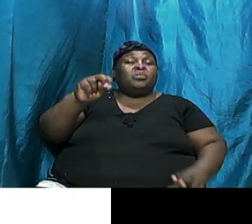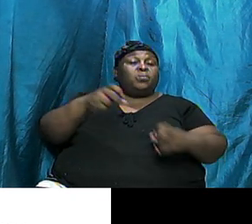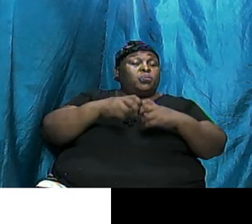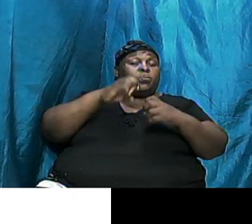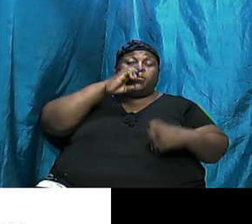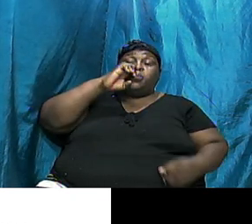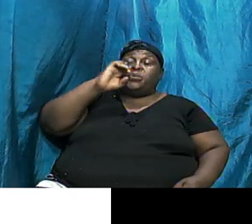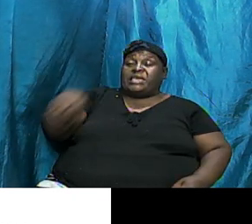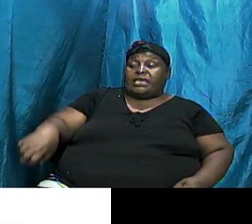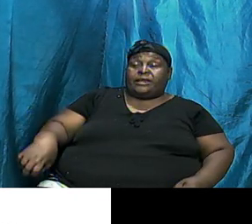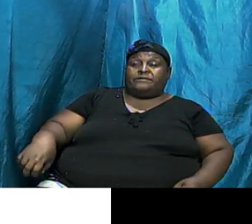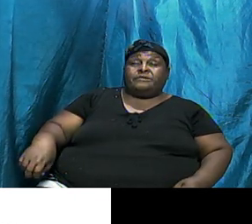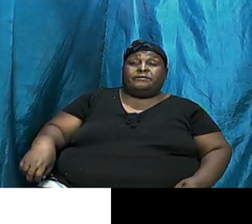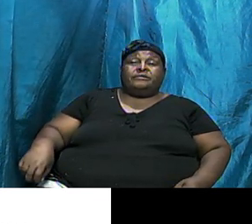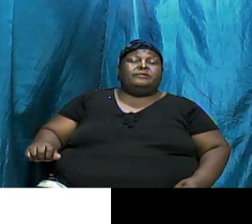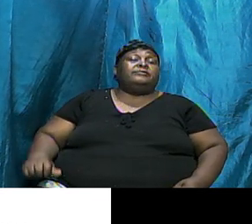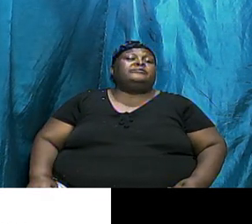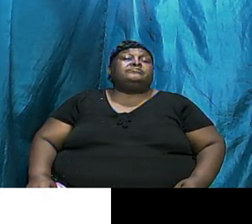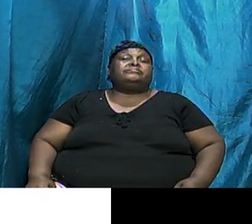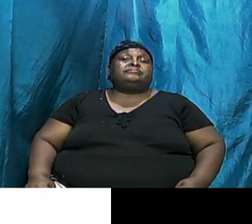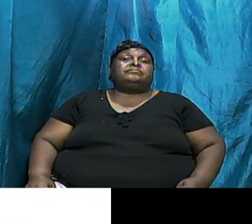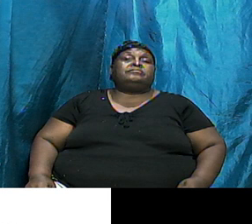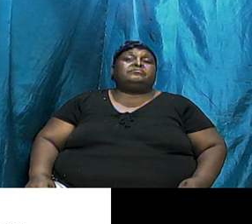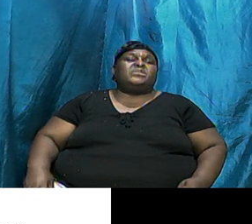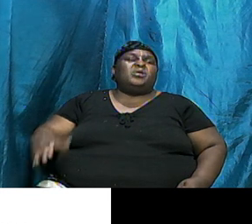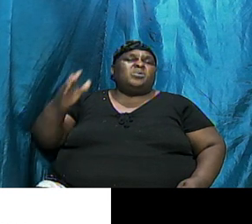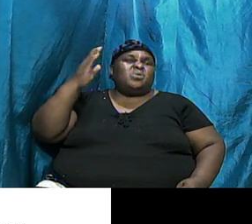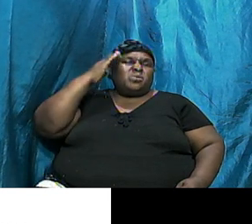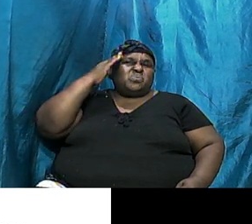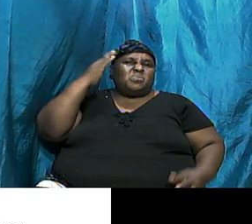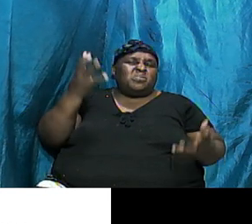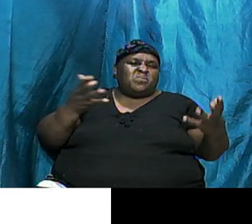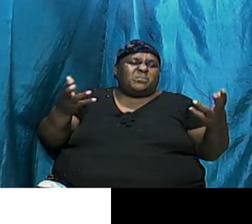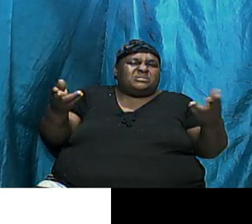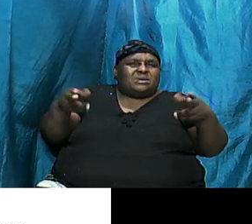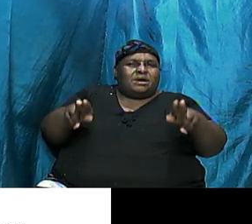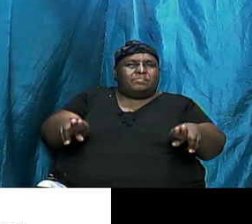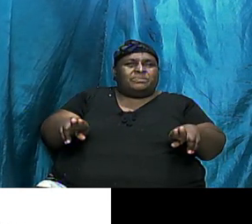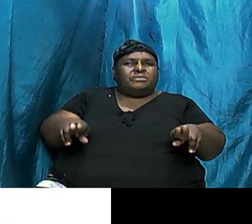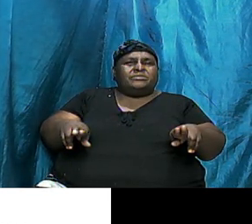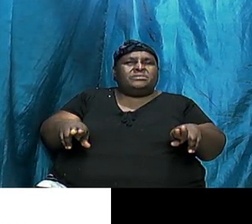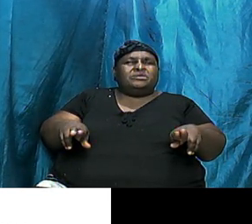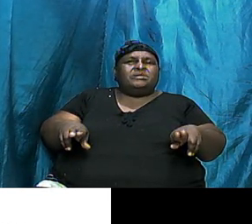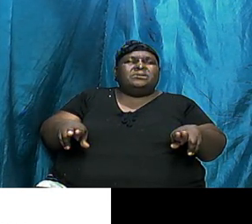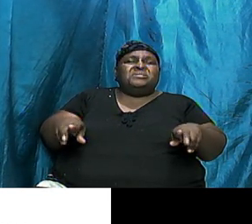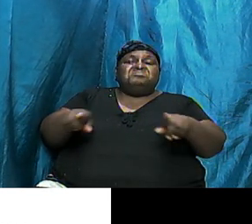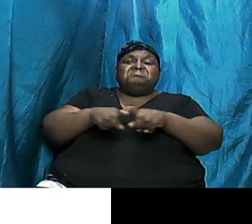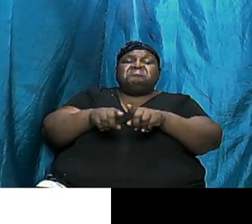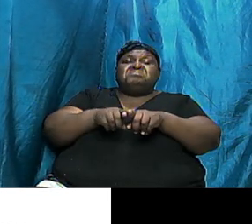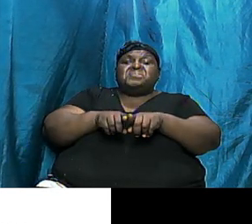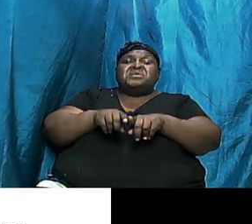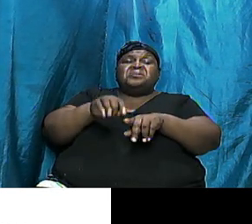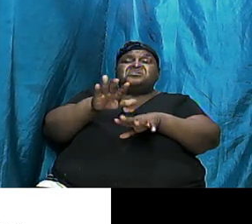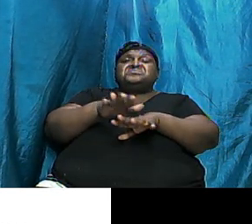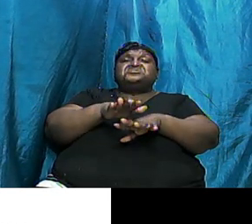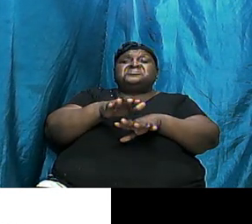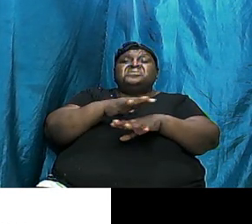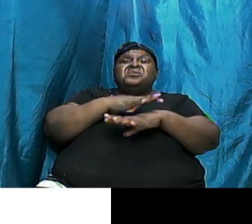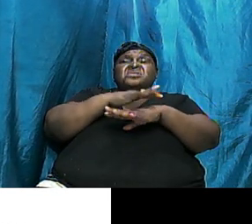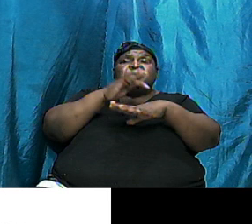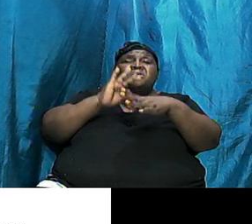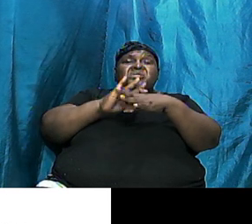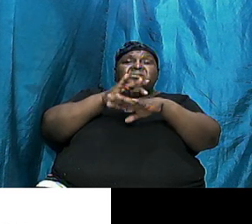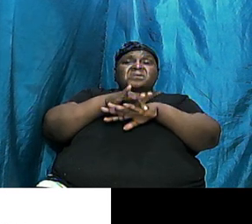they were sinful. And notice what happens as early as the book of Genesis.